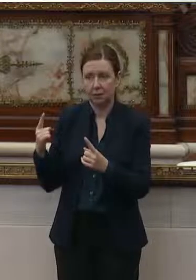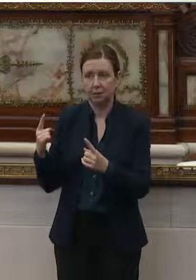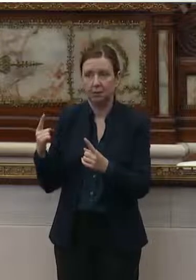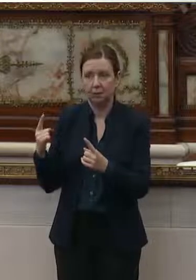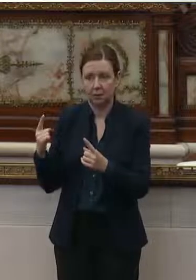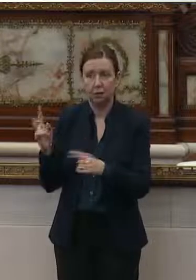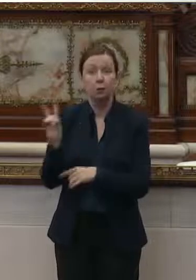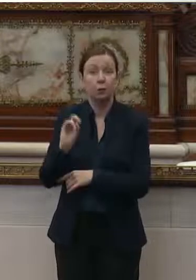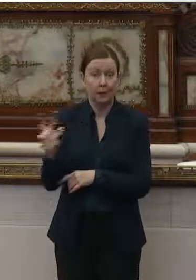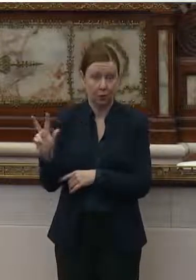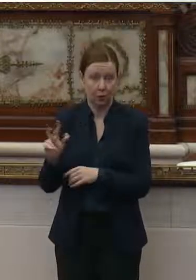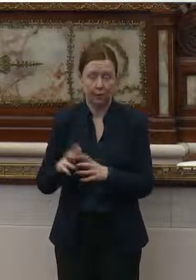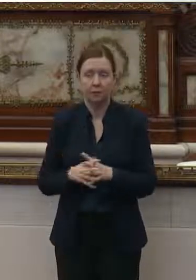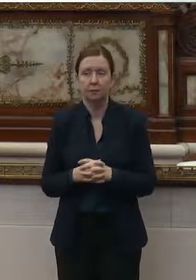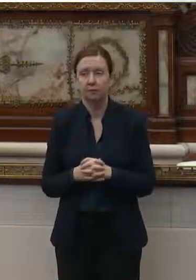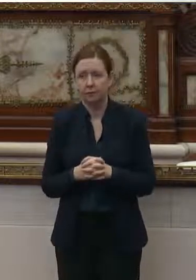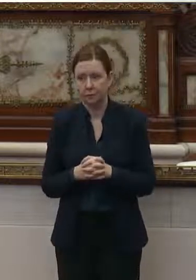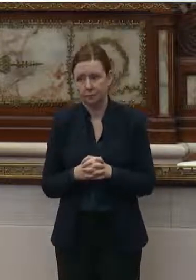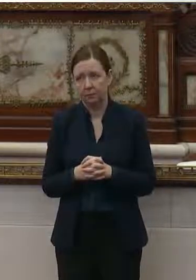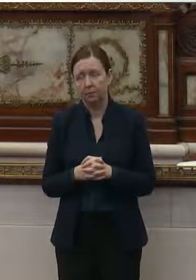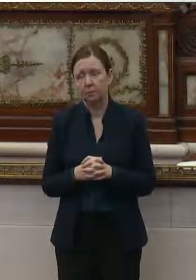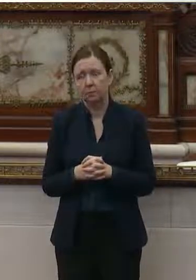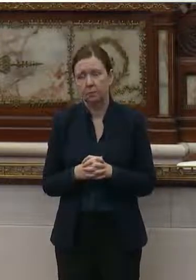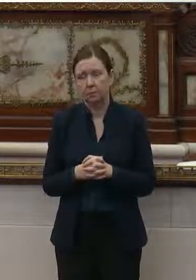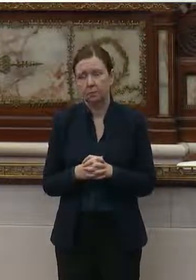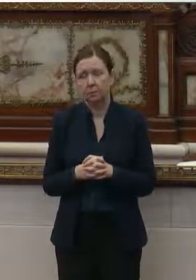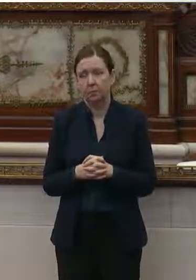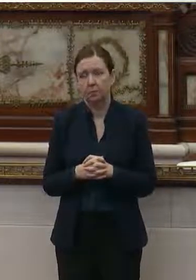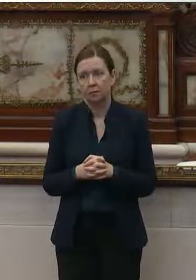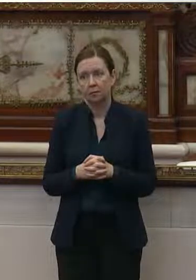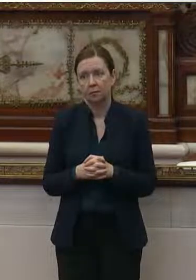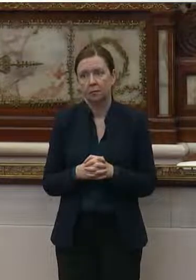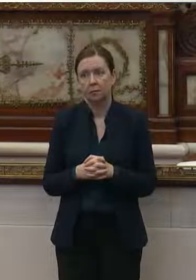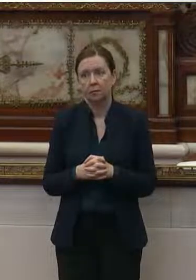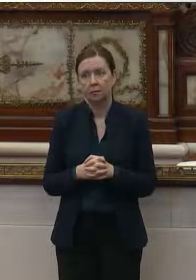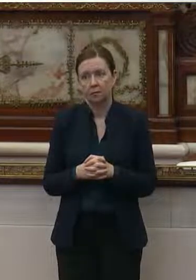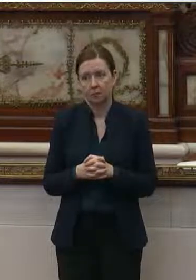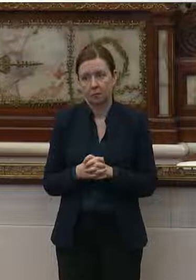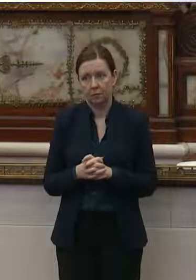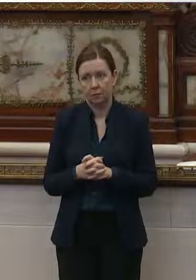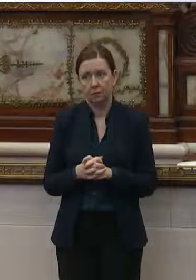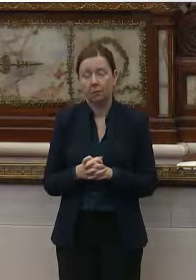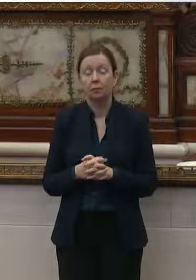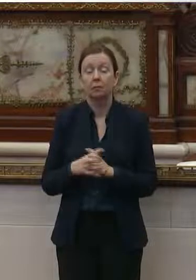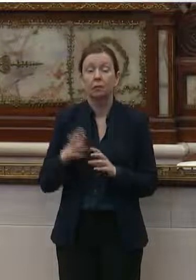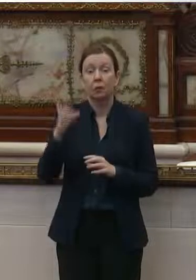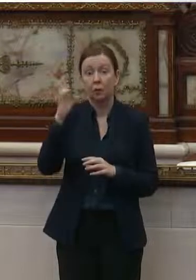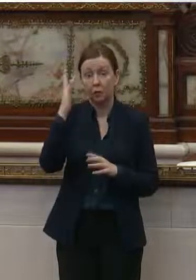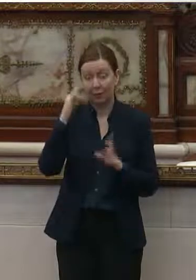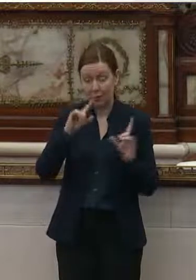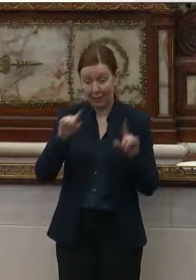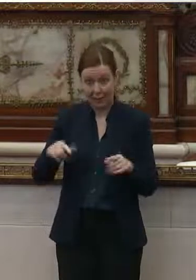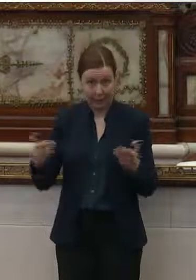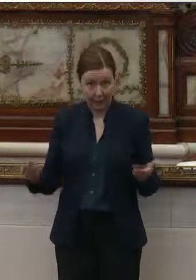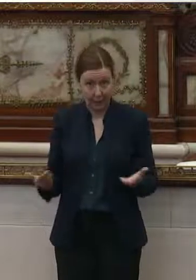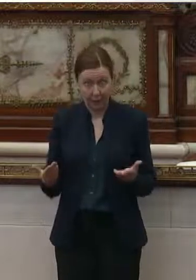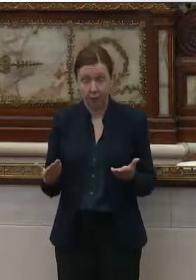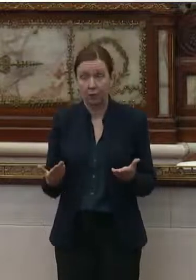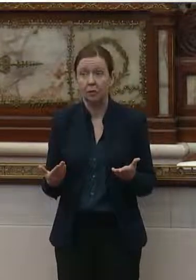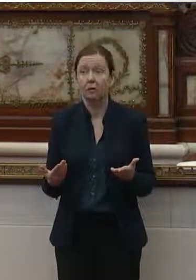and the main reason I came to Anchor's because